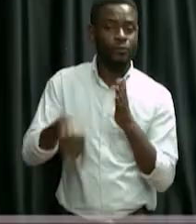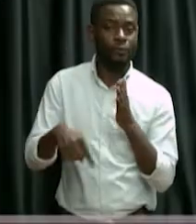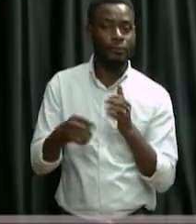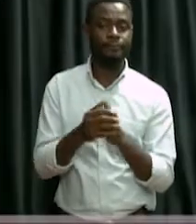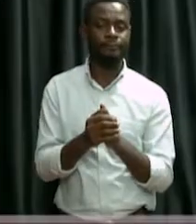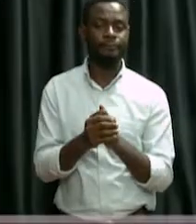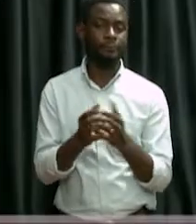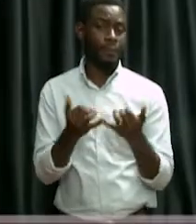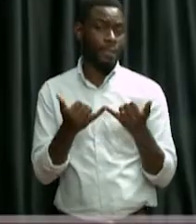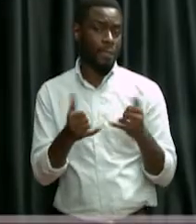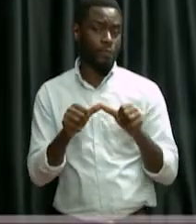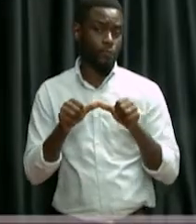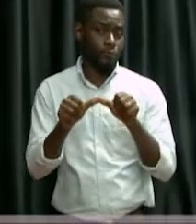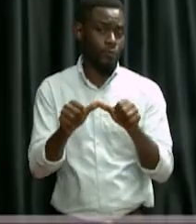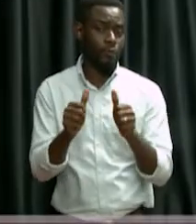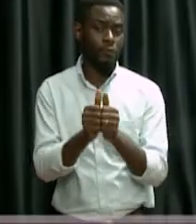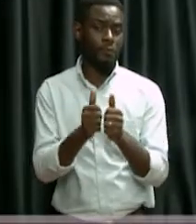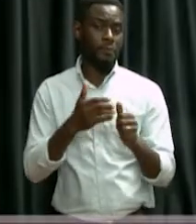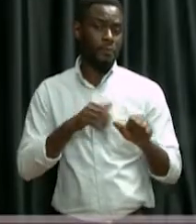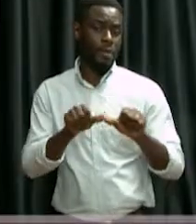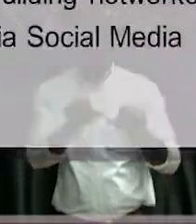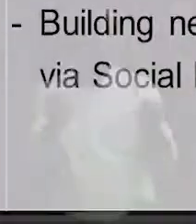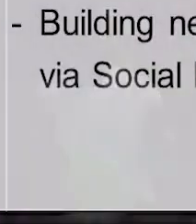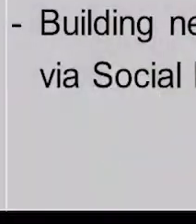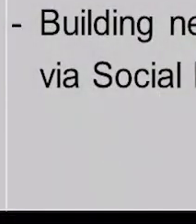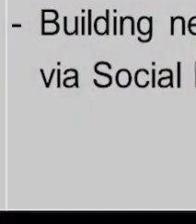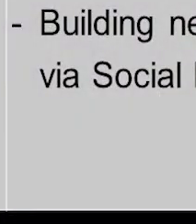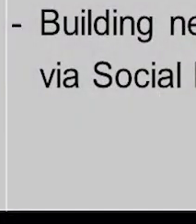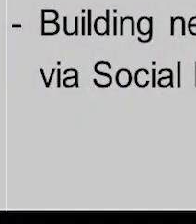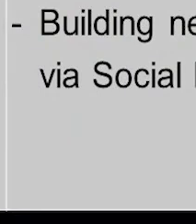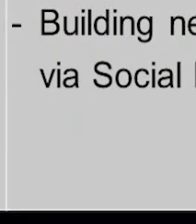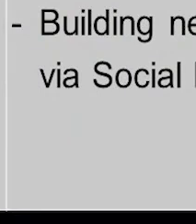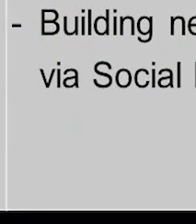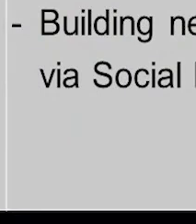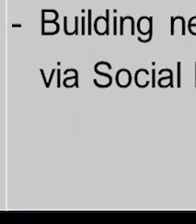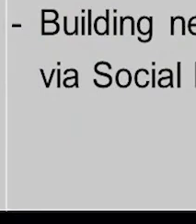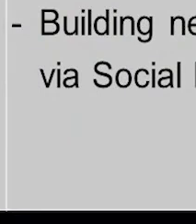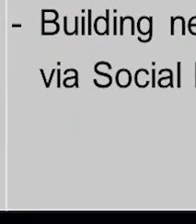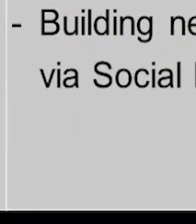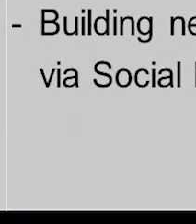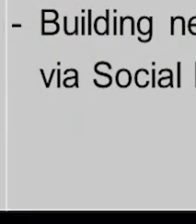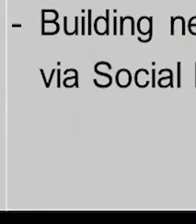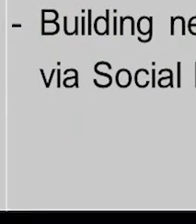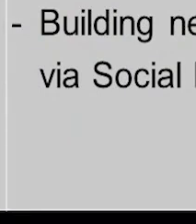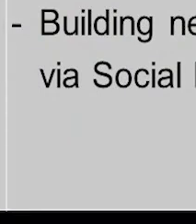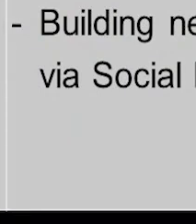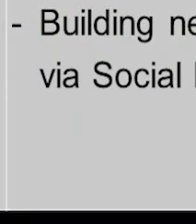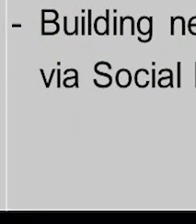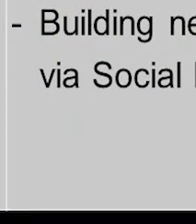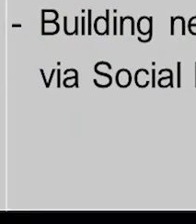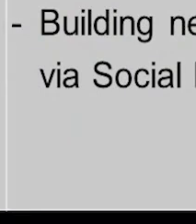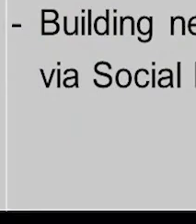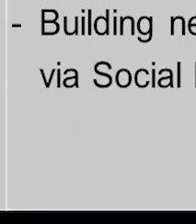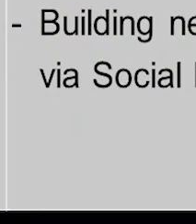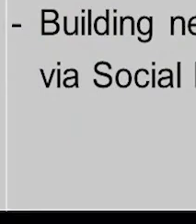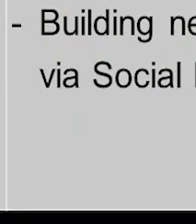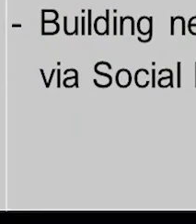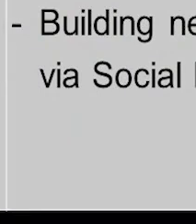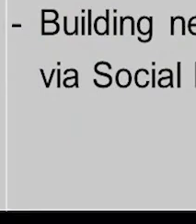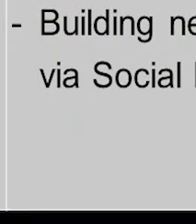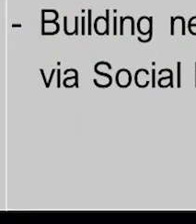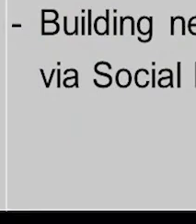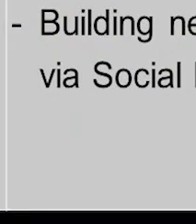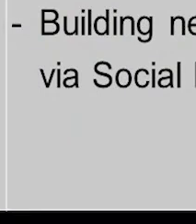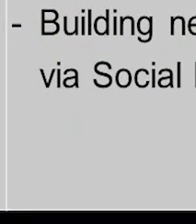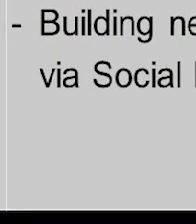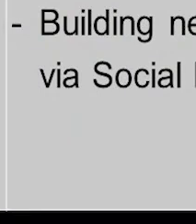Let me now move to my other area of engagement as an executive coach. So, typically, I would organize media broadcast